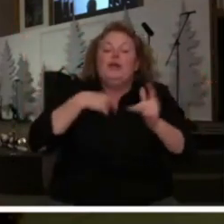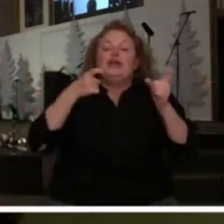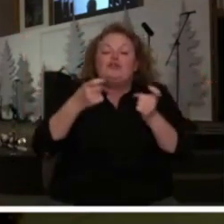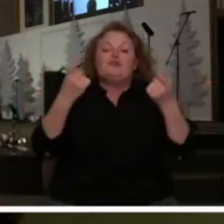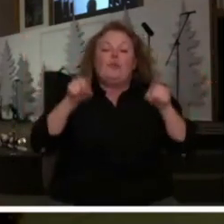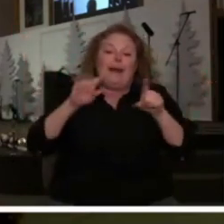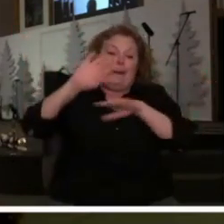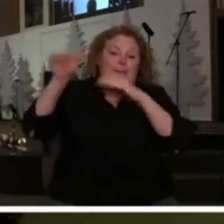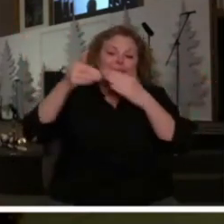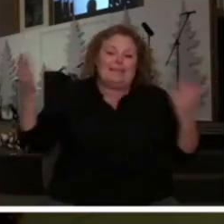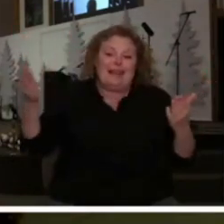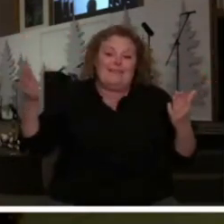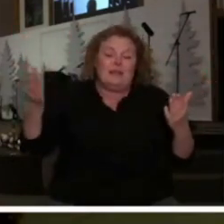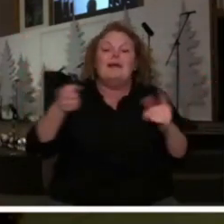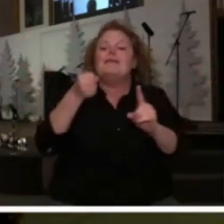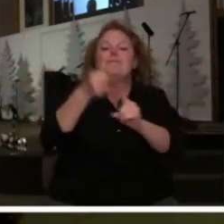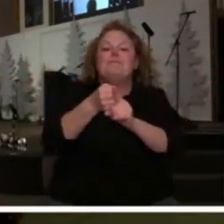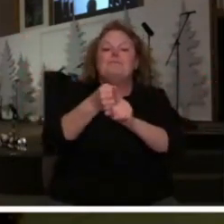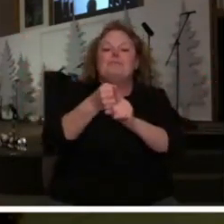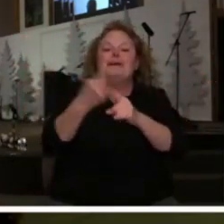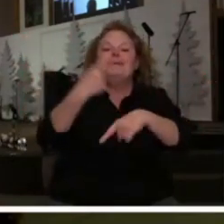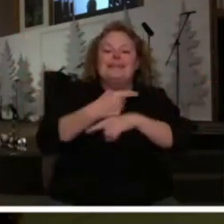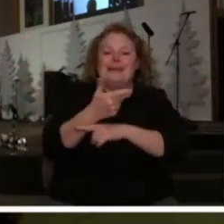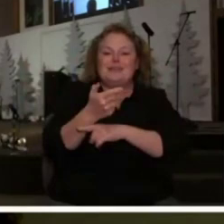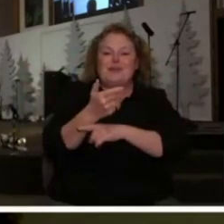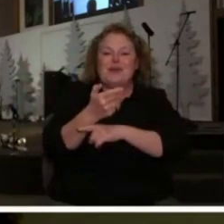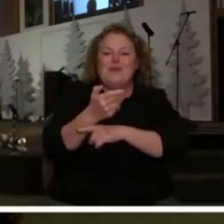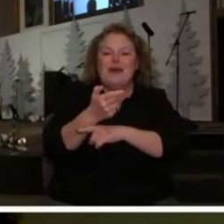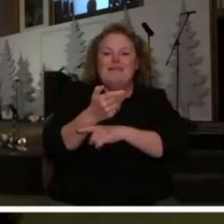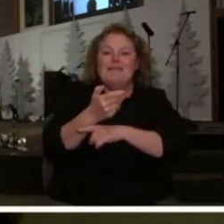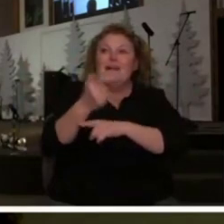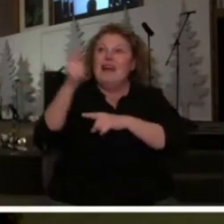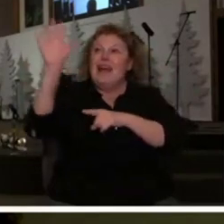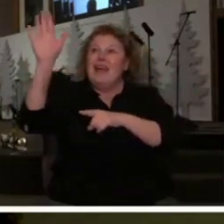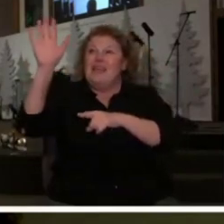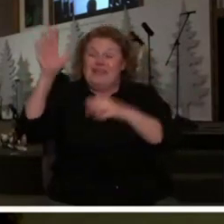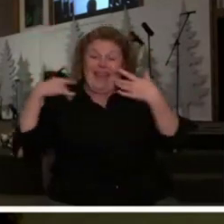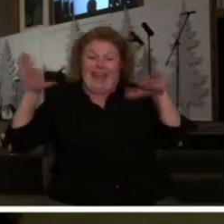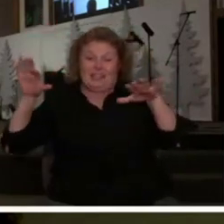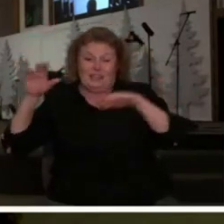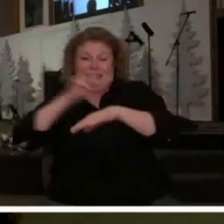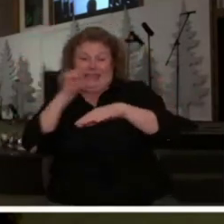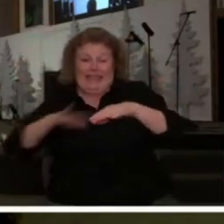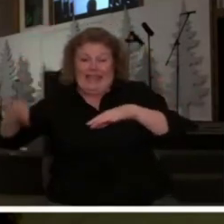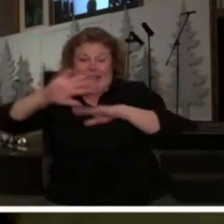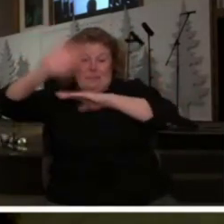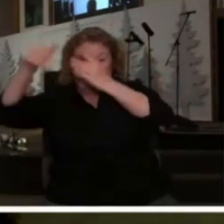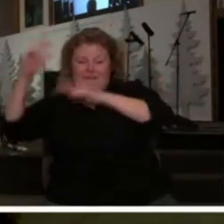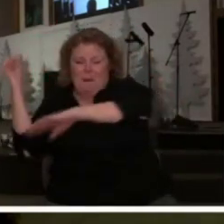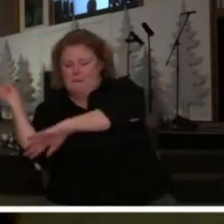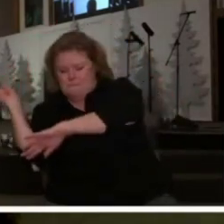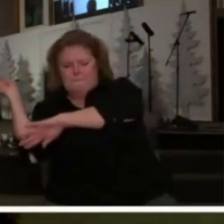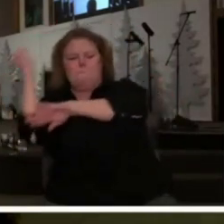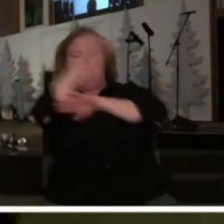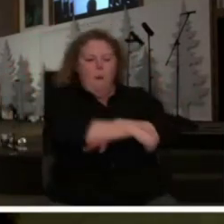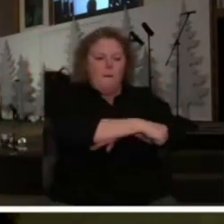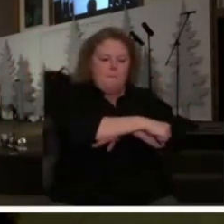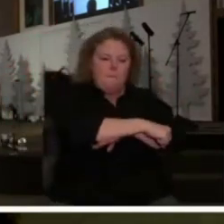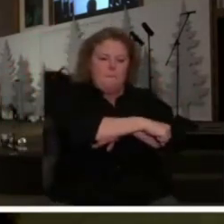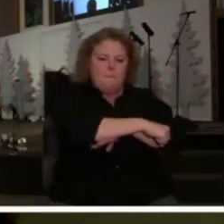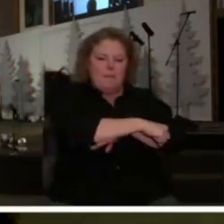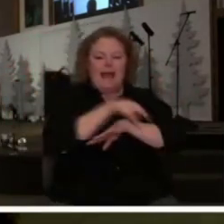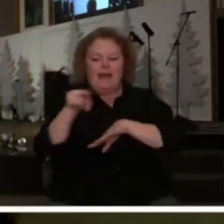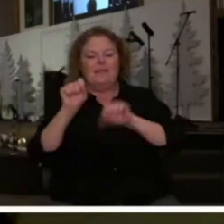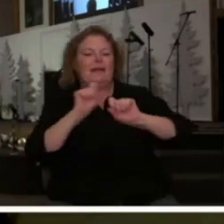and on day 21 the kingdom of heaven overcame the kingdom of the enemy and they answered the prayer of Daniel